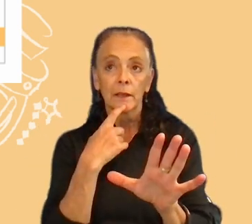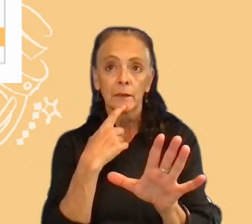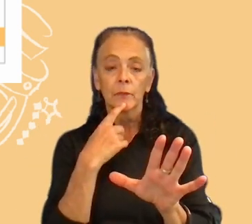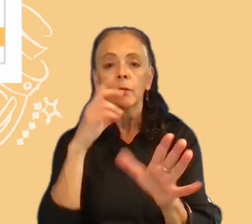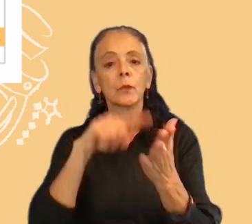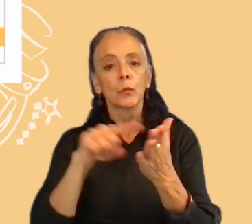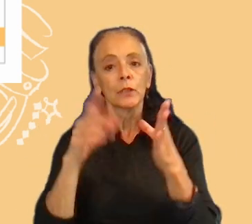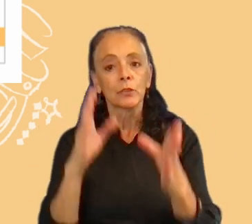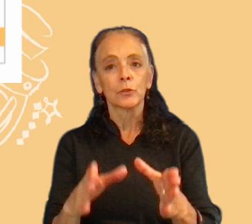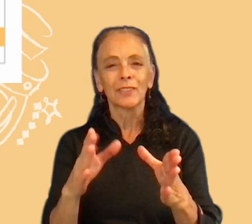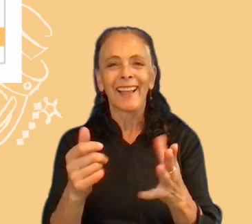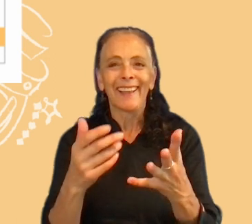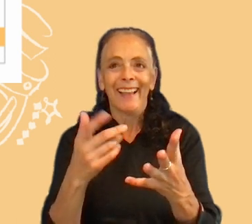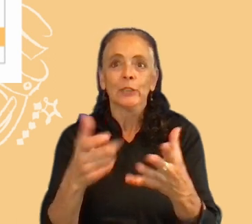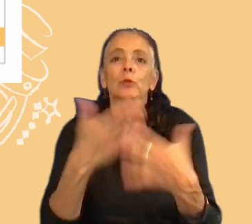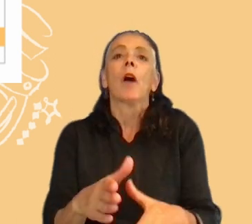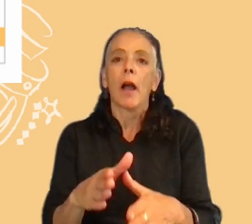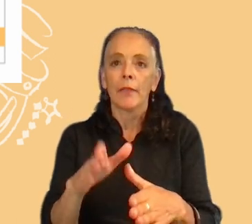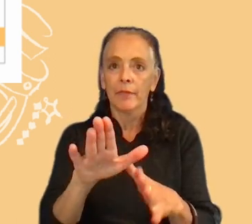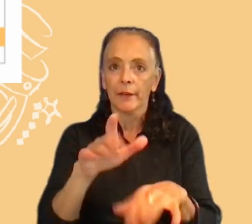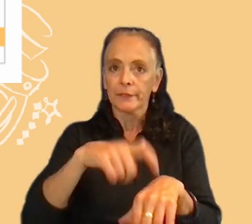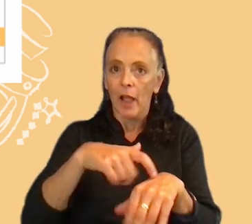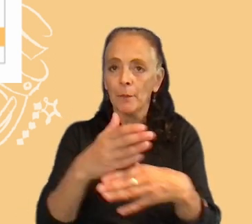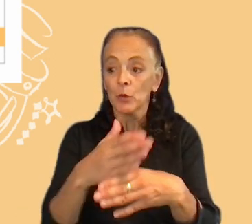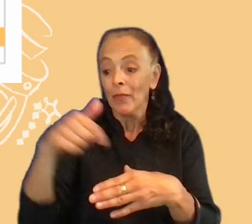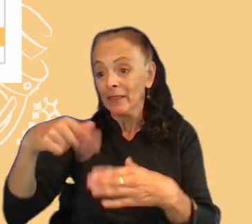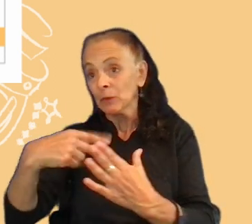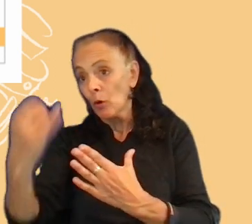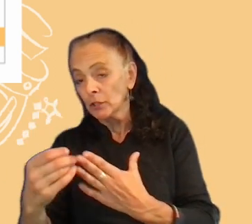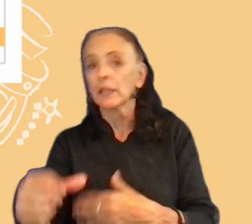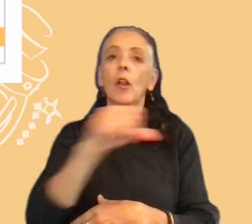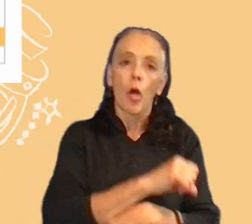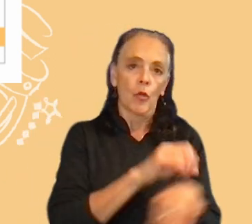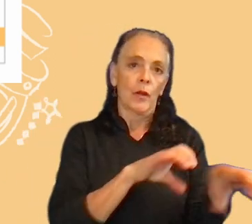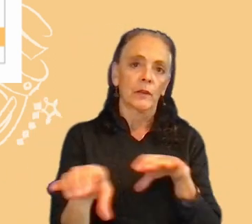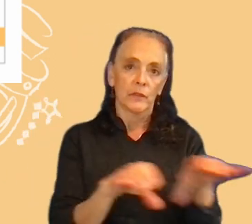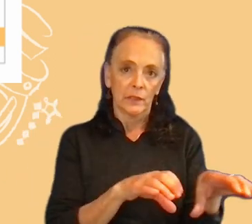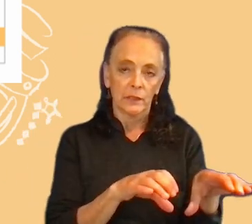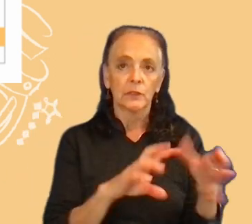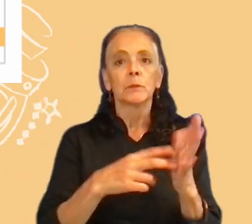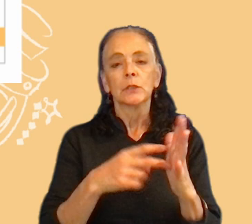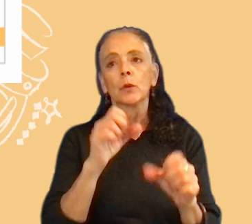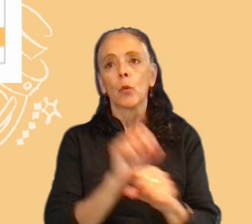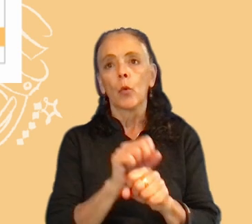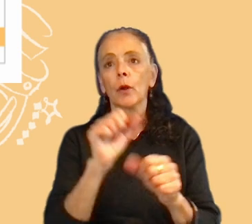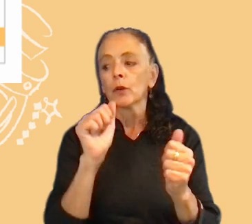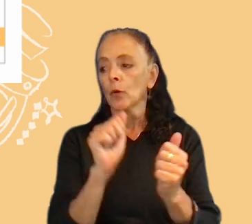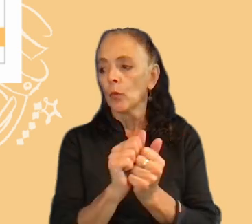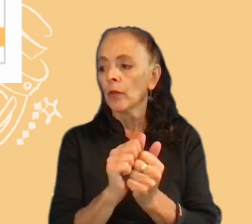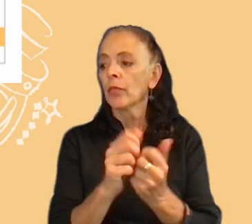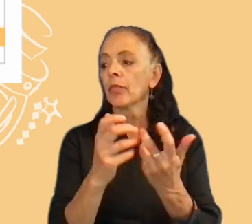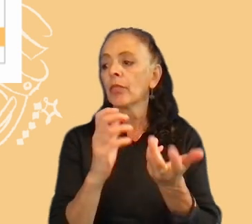researchers had to split time between the project and other activities. So, we worked with Agiles, the